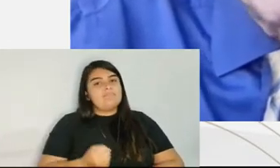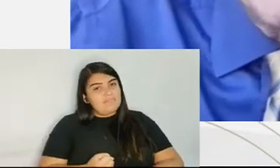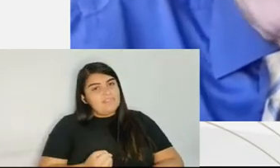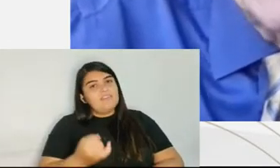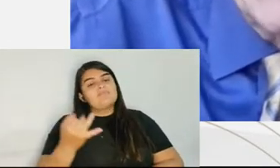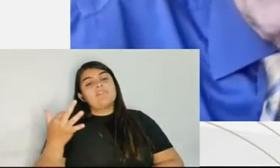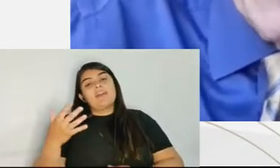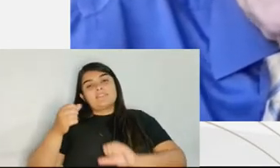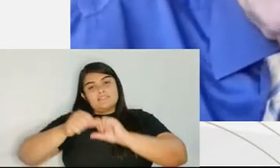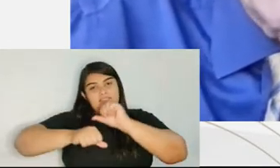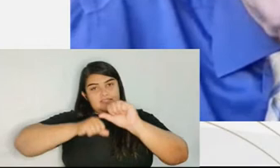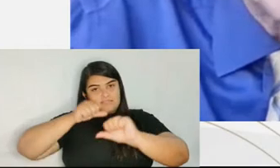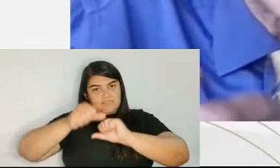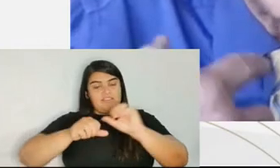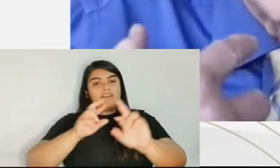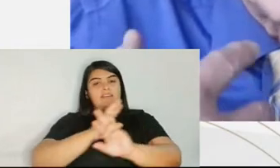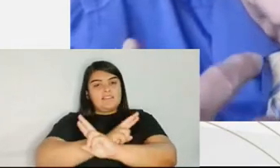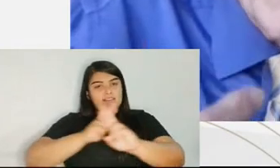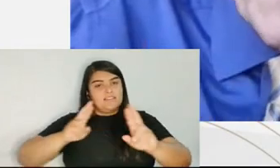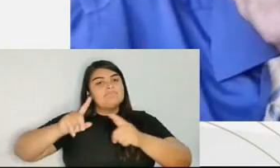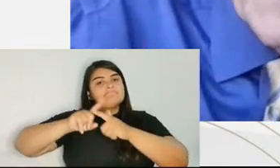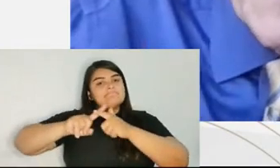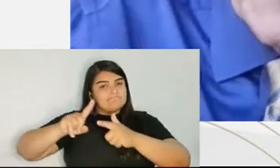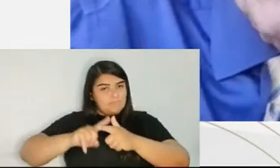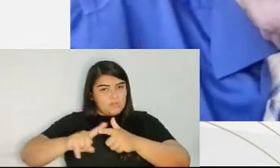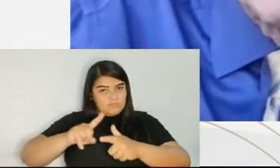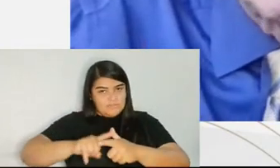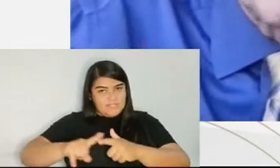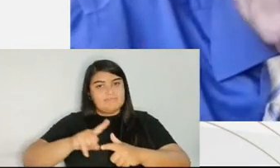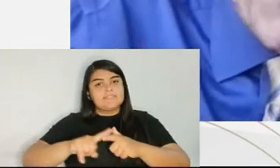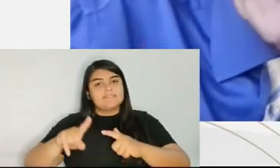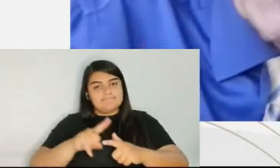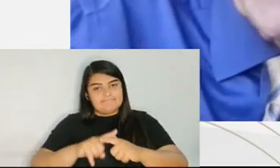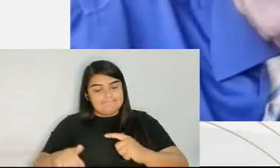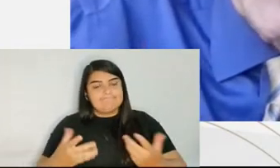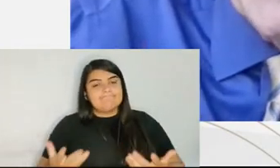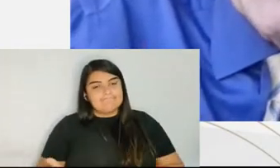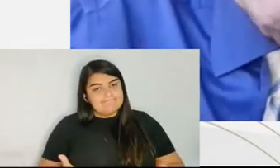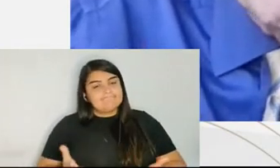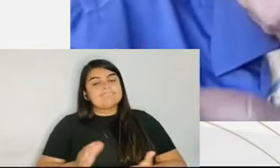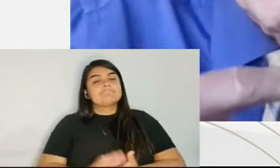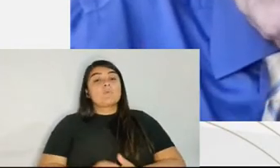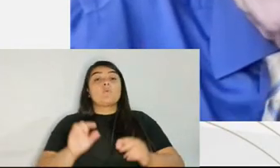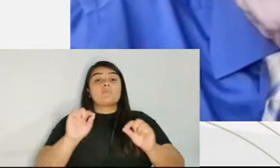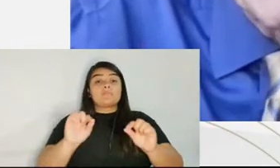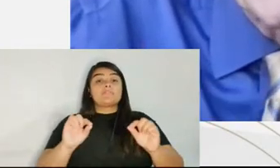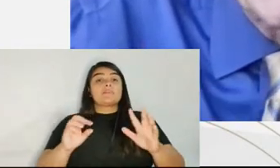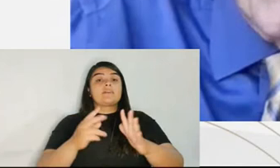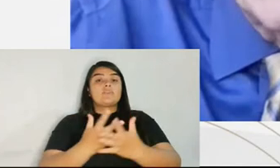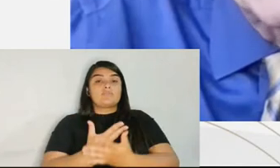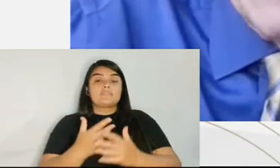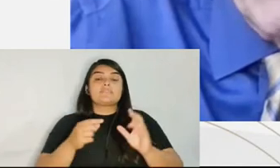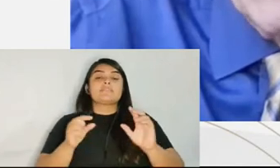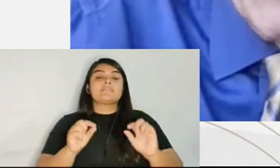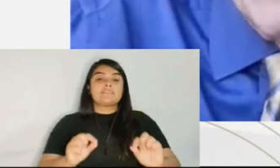the case rate in terms of civil lawsuits increased